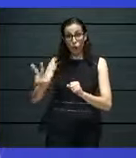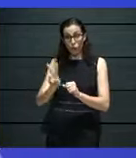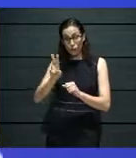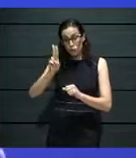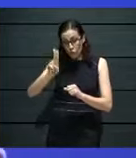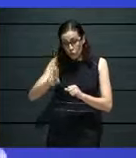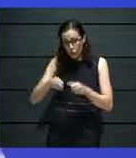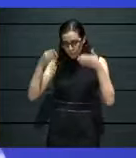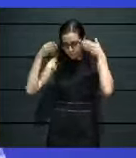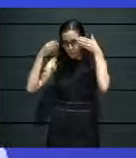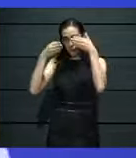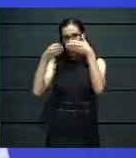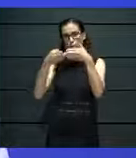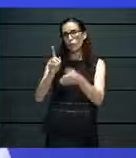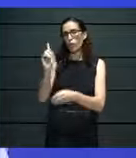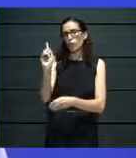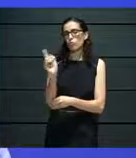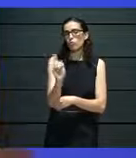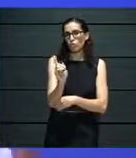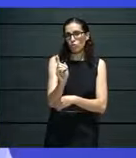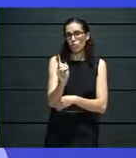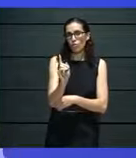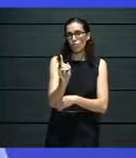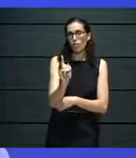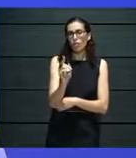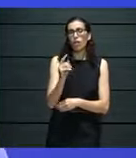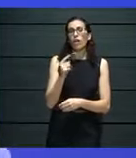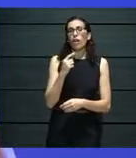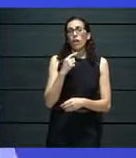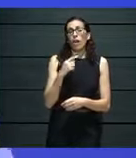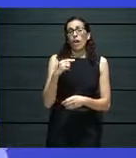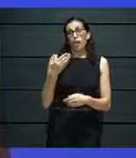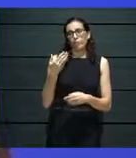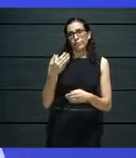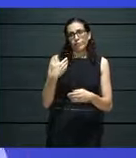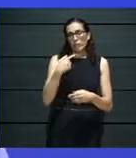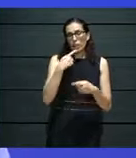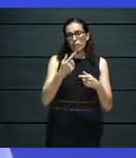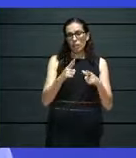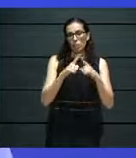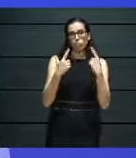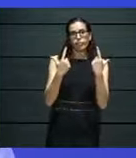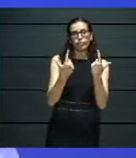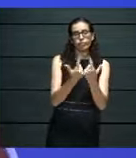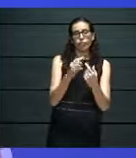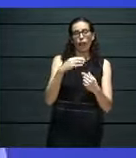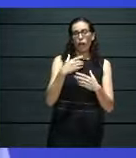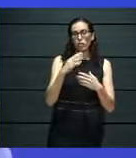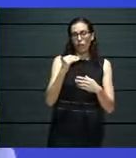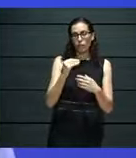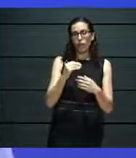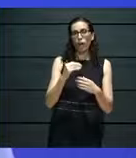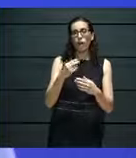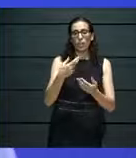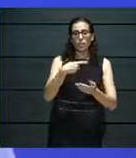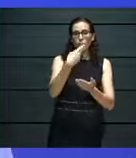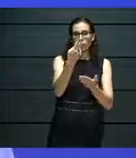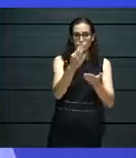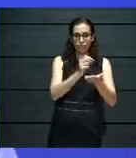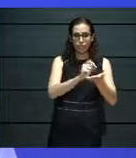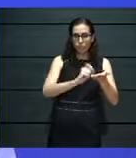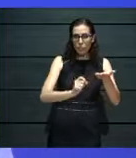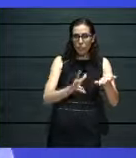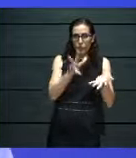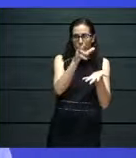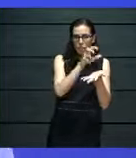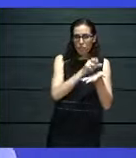what we've been hearing a lot throughout these Hangouts, which is the cataloguing process, the archiving nature, and